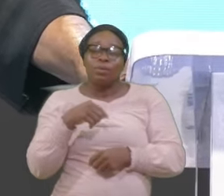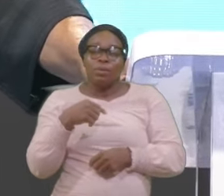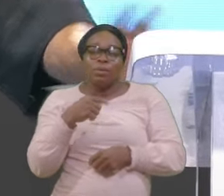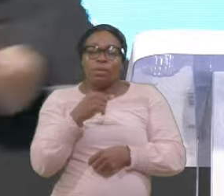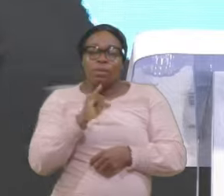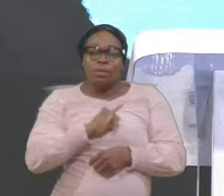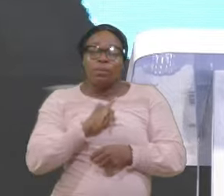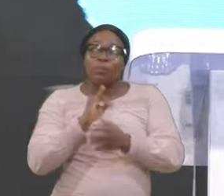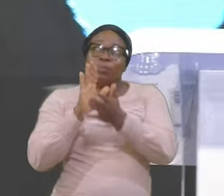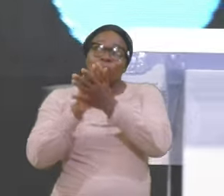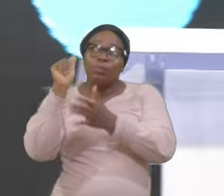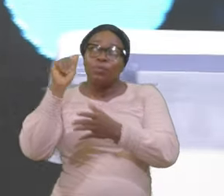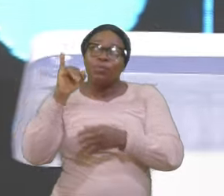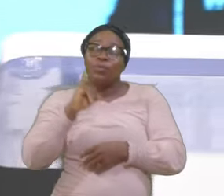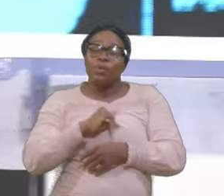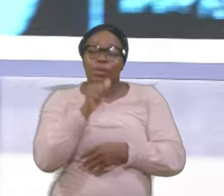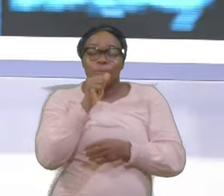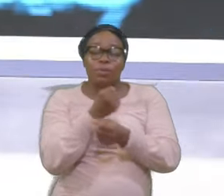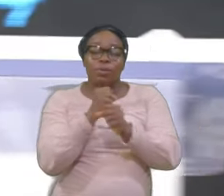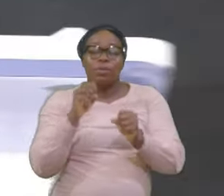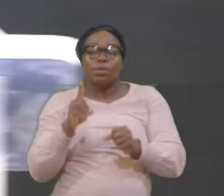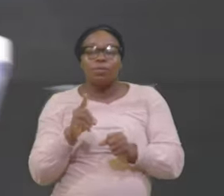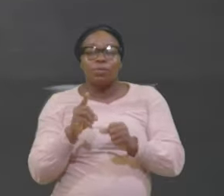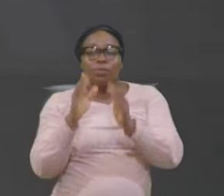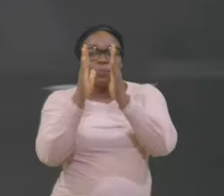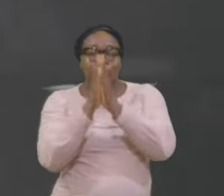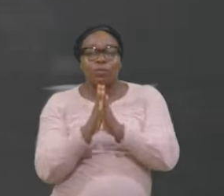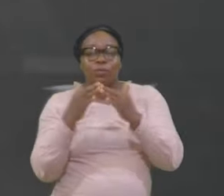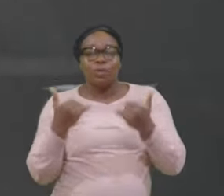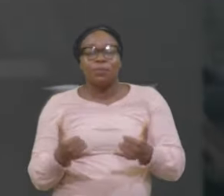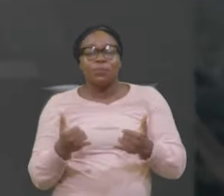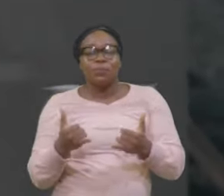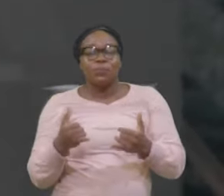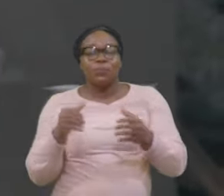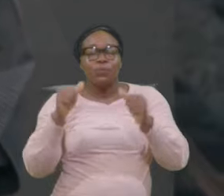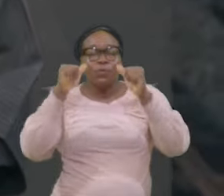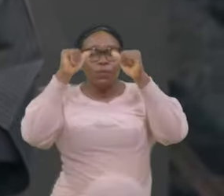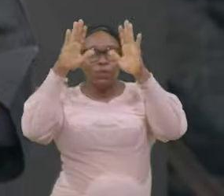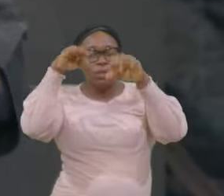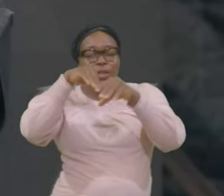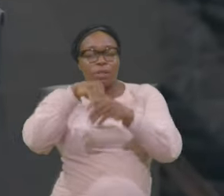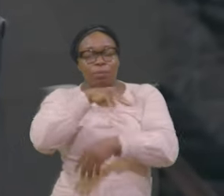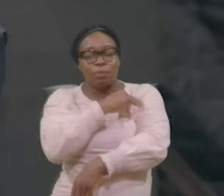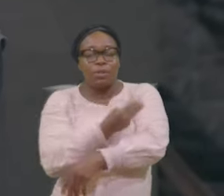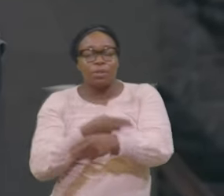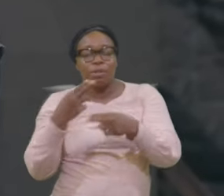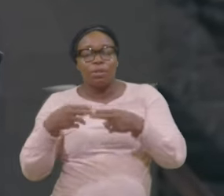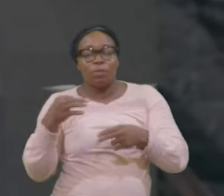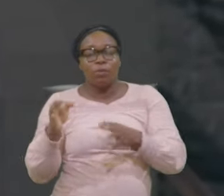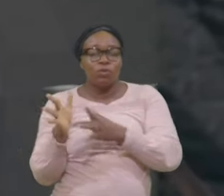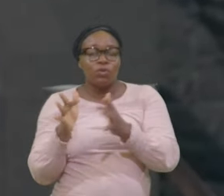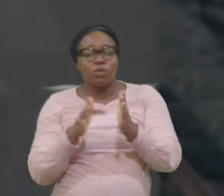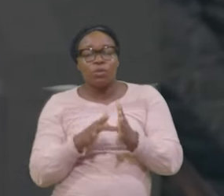Saved I'm going To pray With you Now Father The mighty Name of Jesus Who has